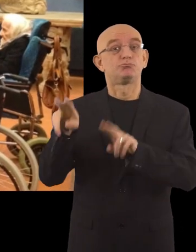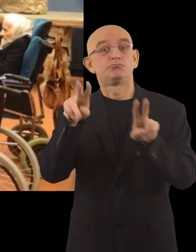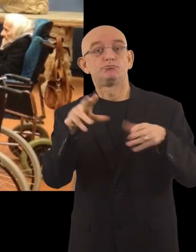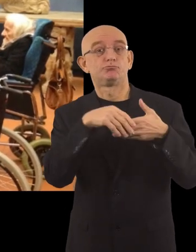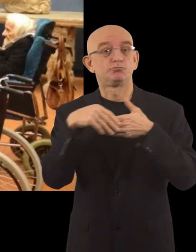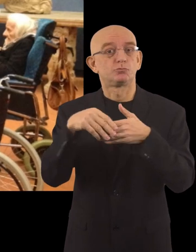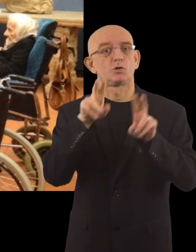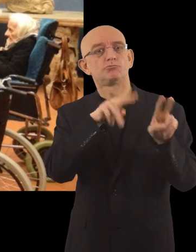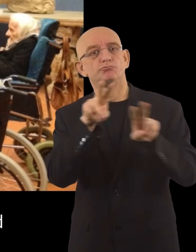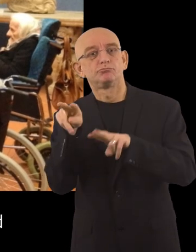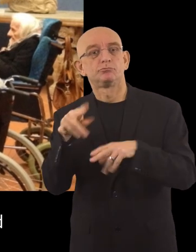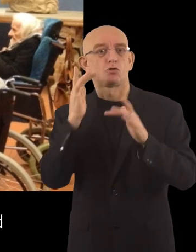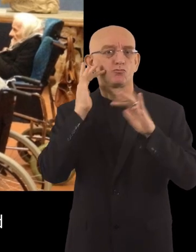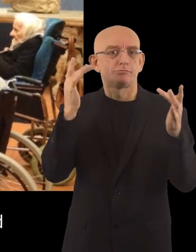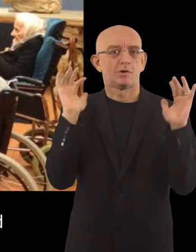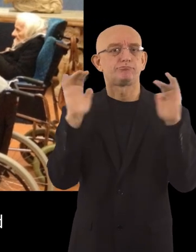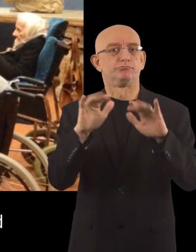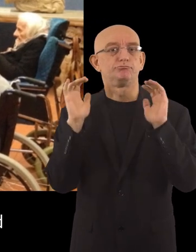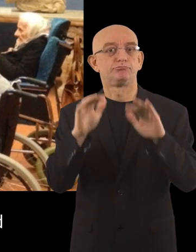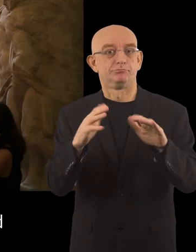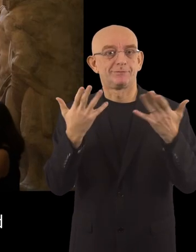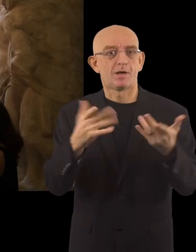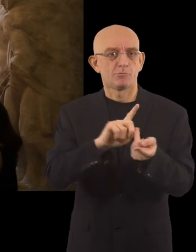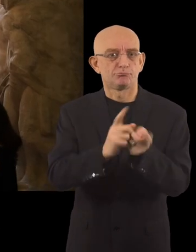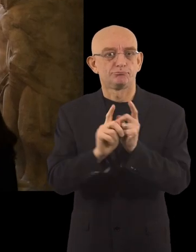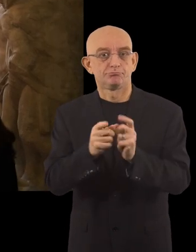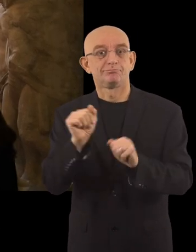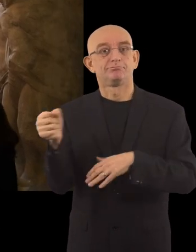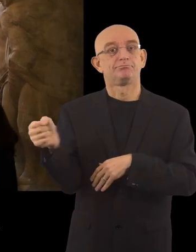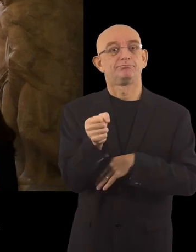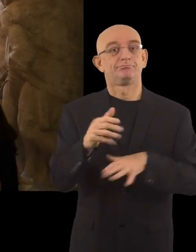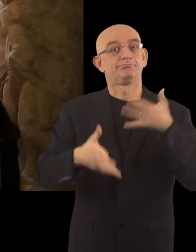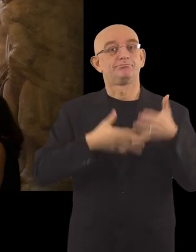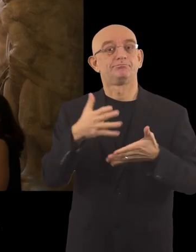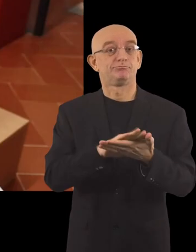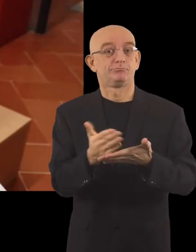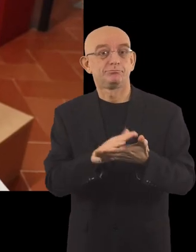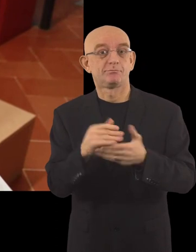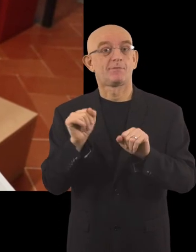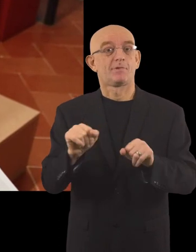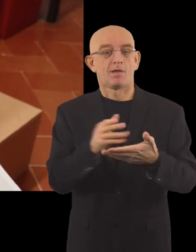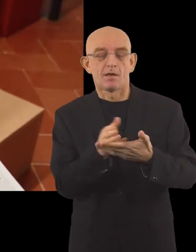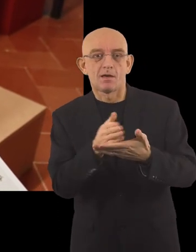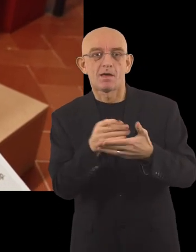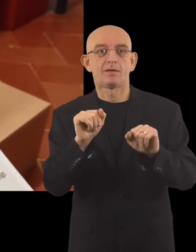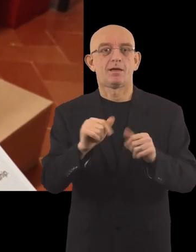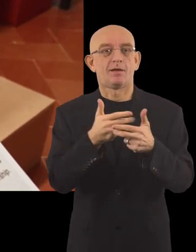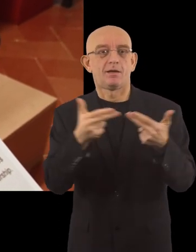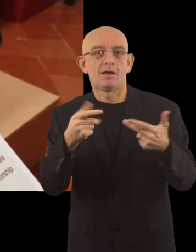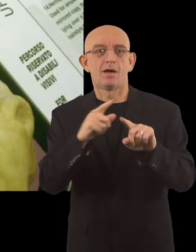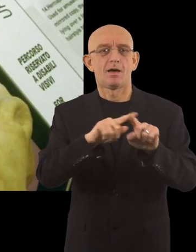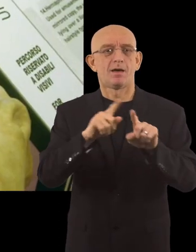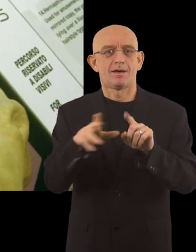visits to the main tourist and cultural hotspots are now tailored to include sign language, virtual tours and multi-sensory visits.